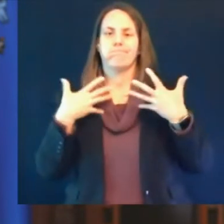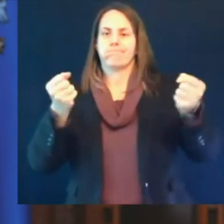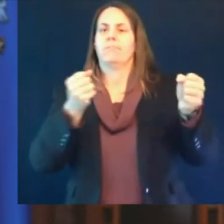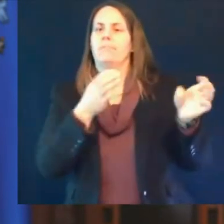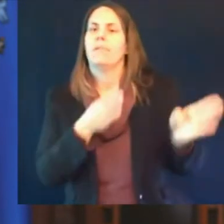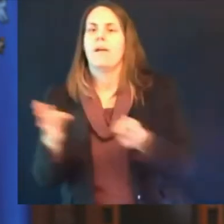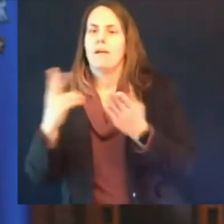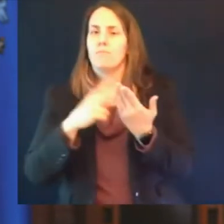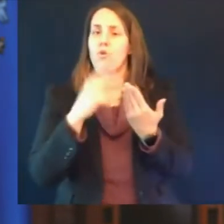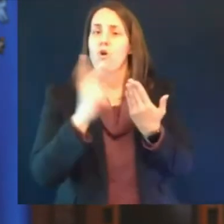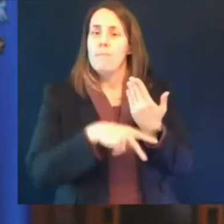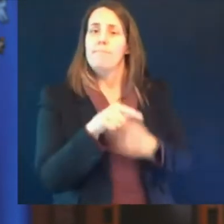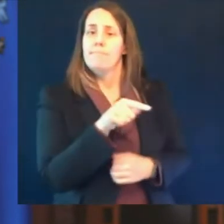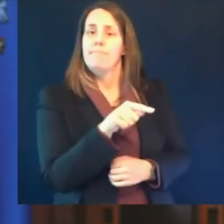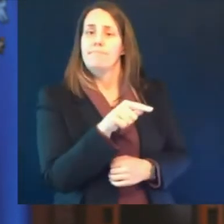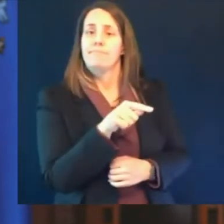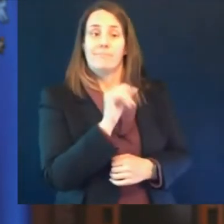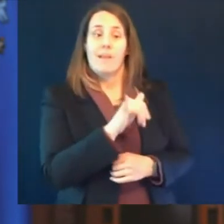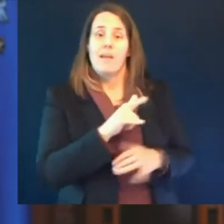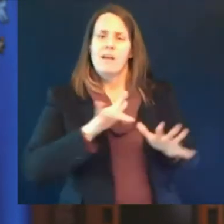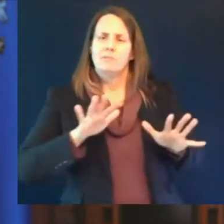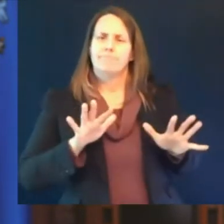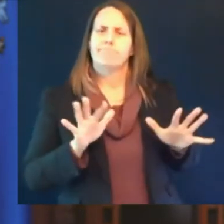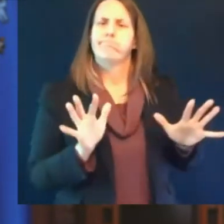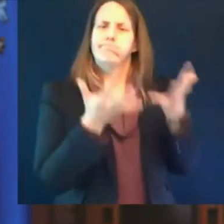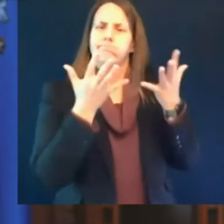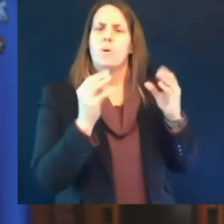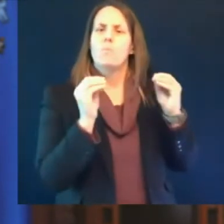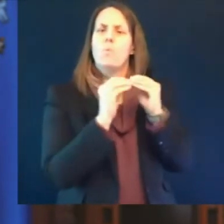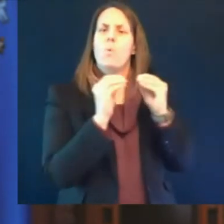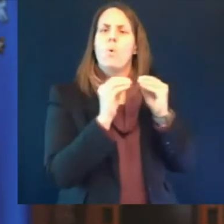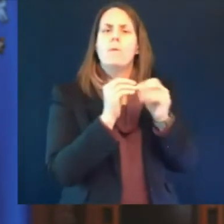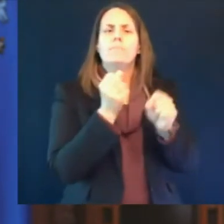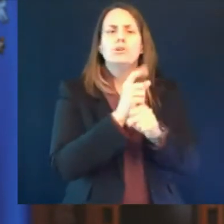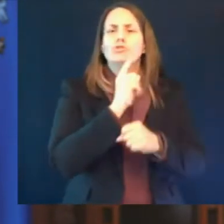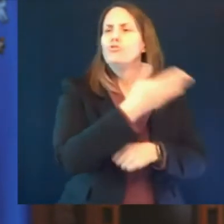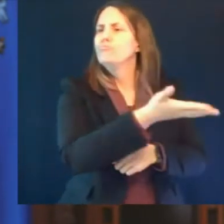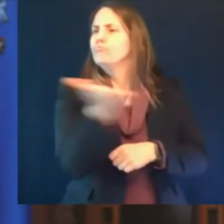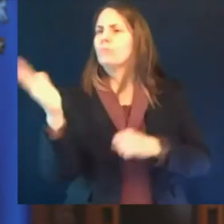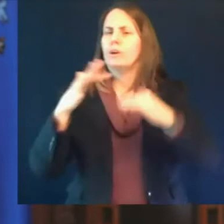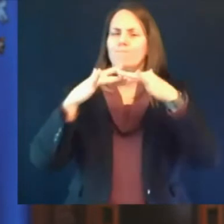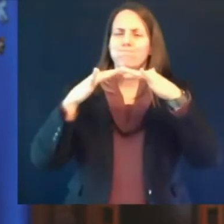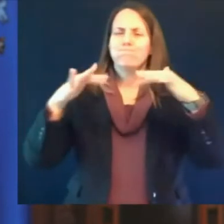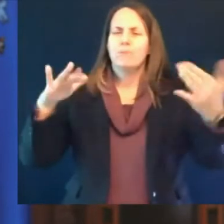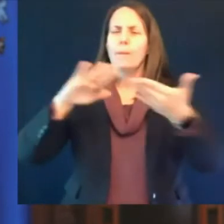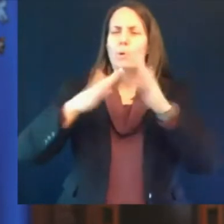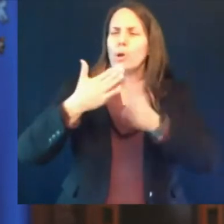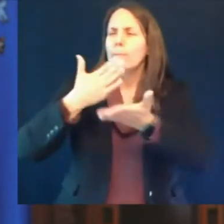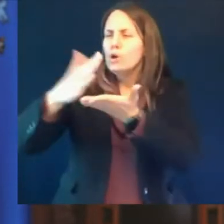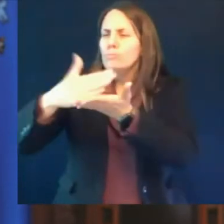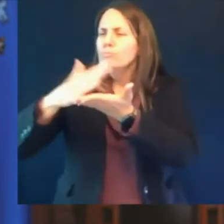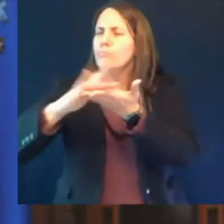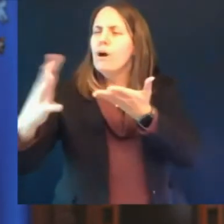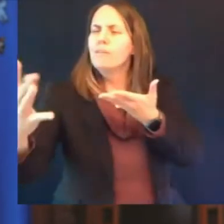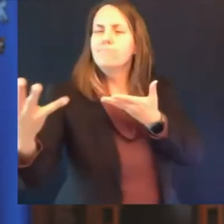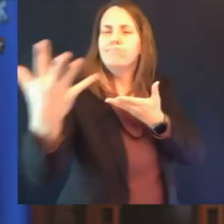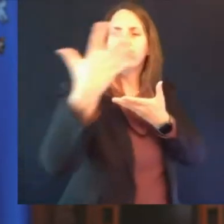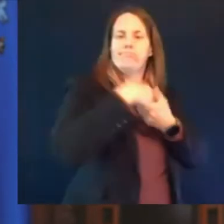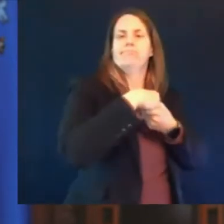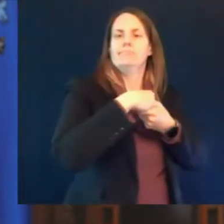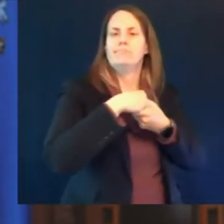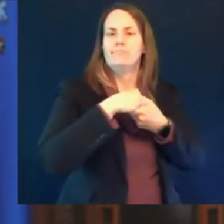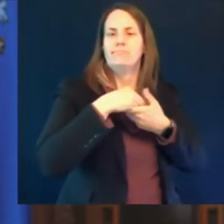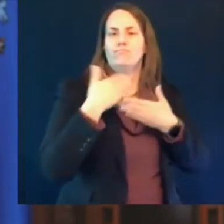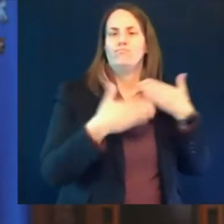and promote equity and inclusion throughout the pandemic racial disparities have persisted in coven 19